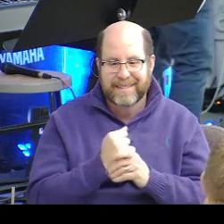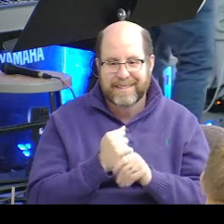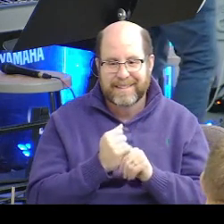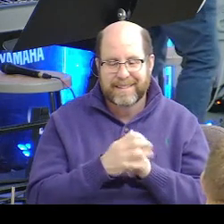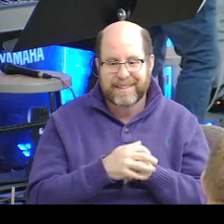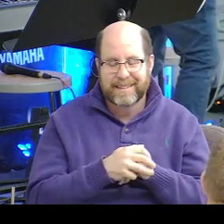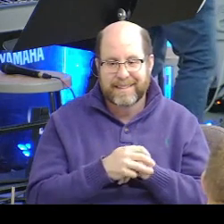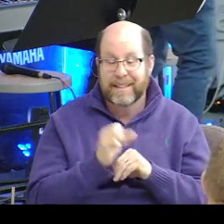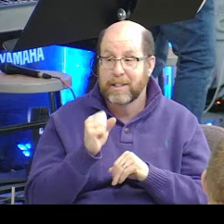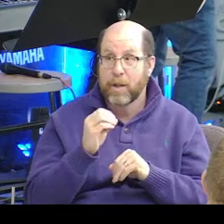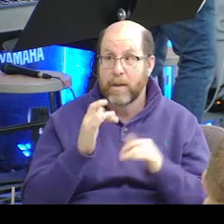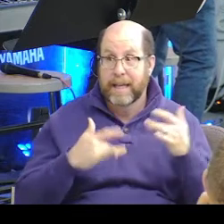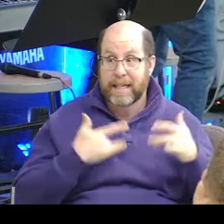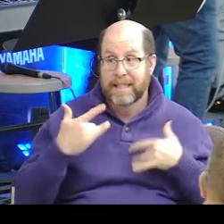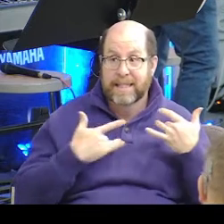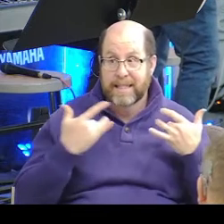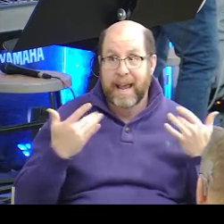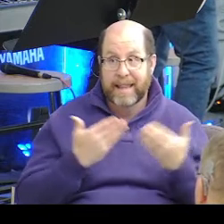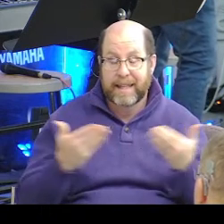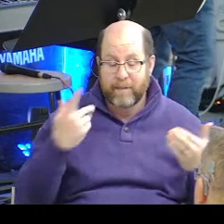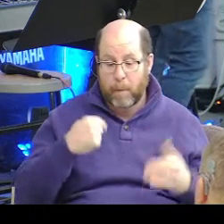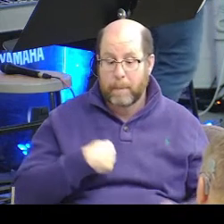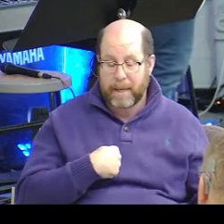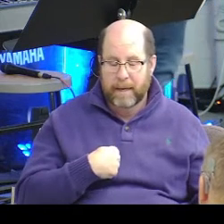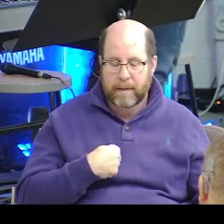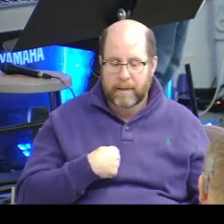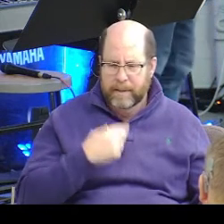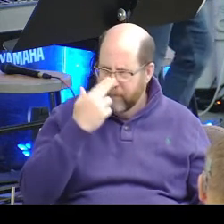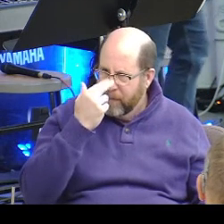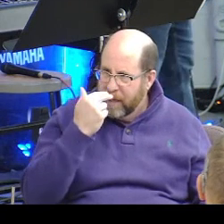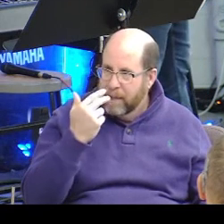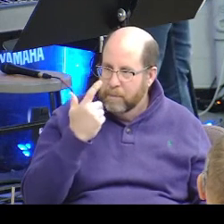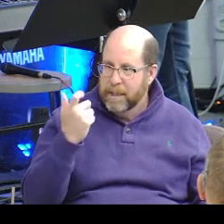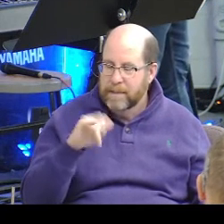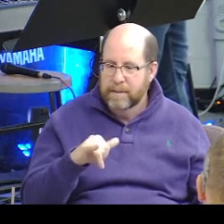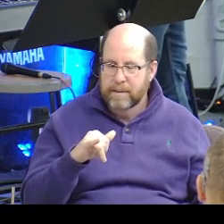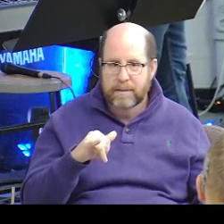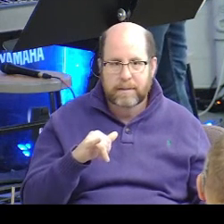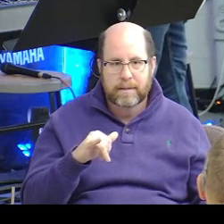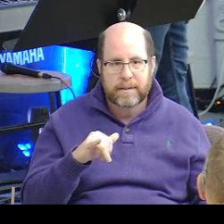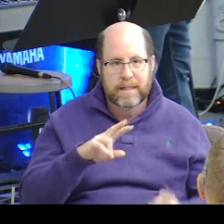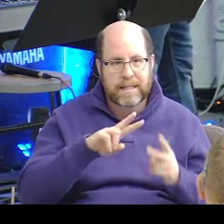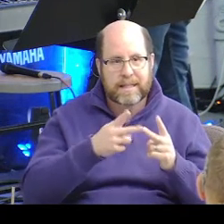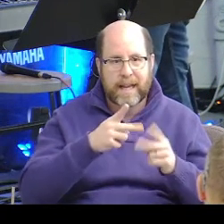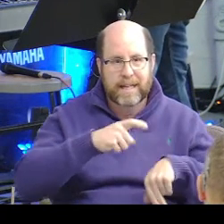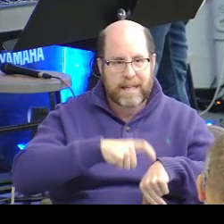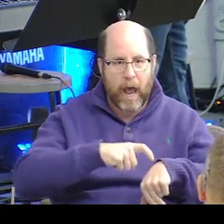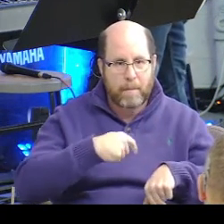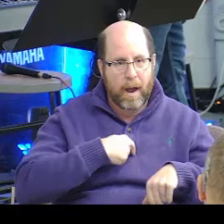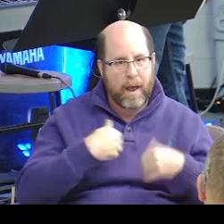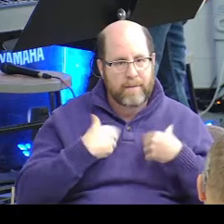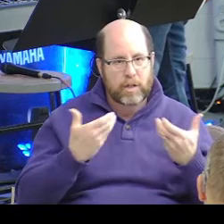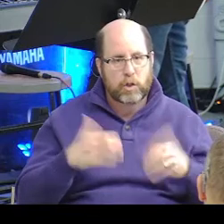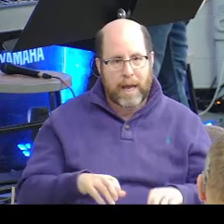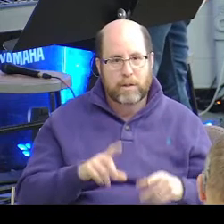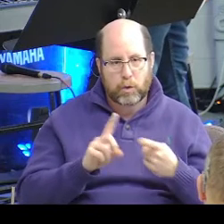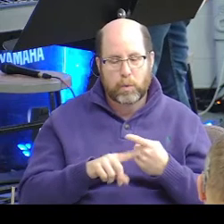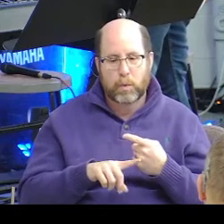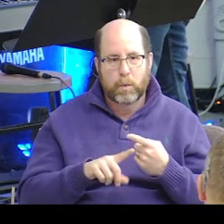So the, the, exciting thing about this is it's funny. I, this is the, uh, second time I've gotten to, um,